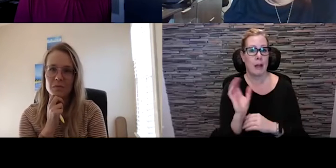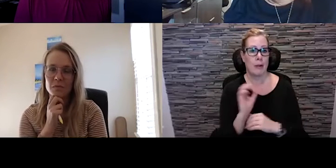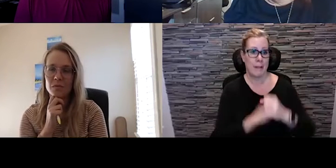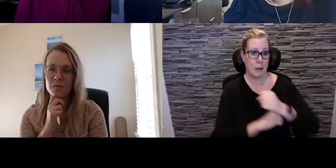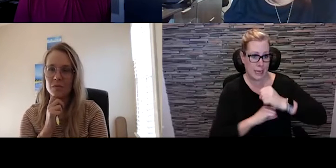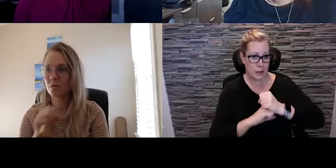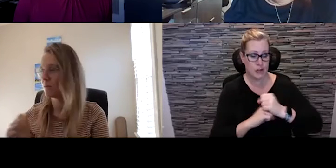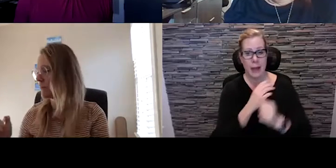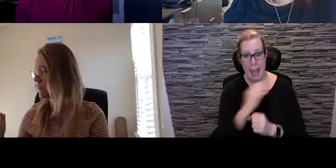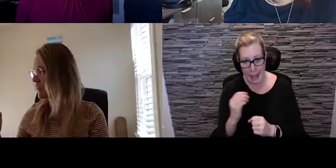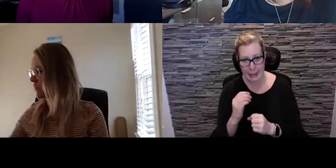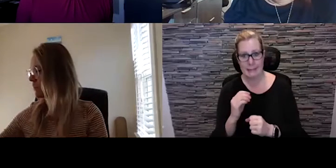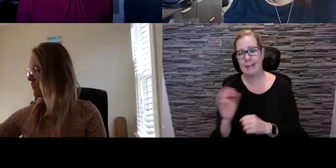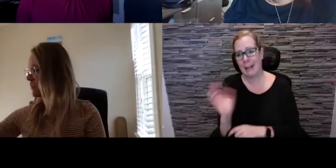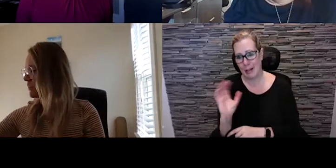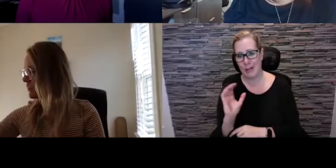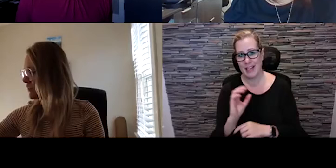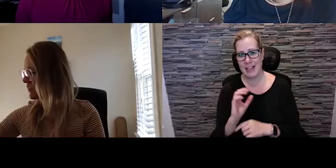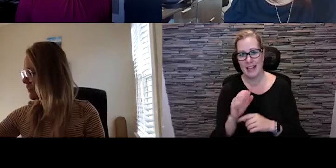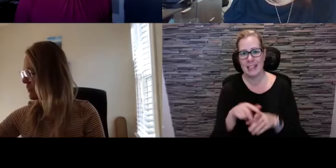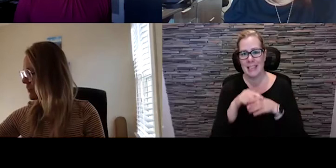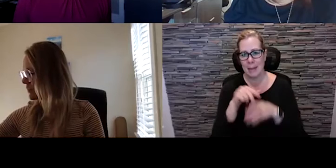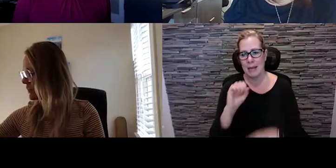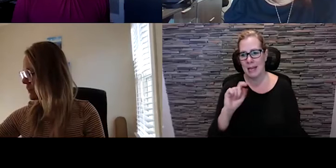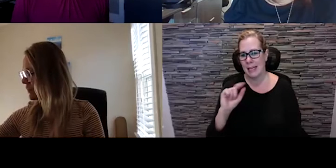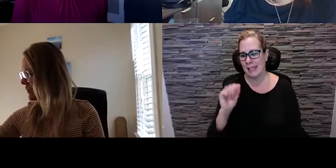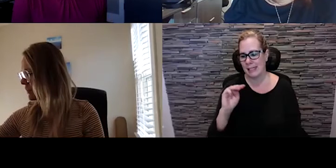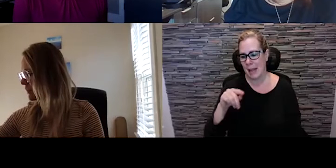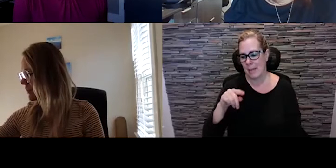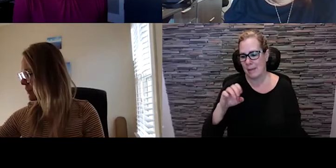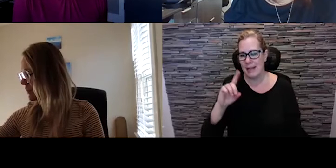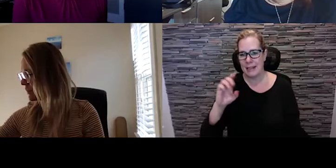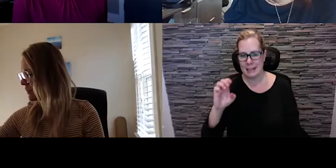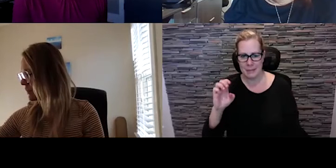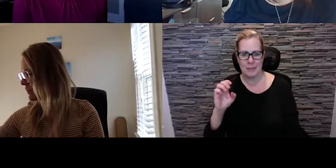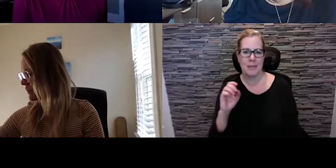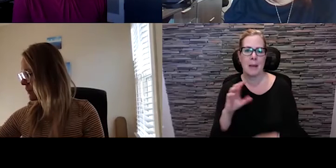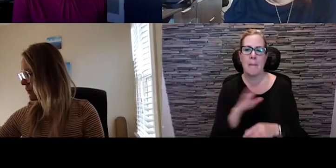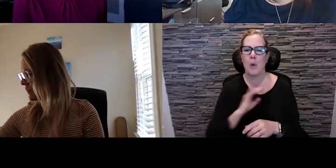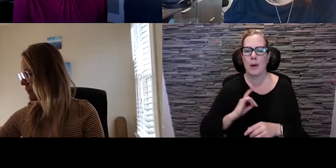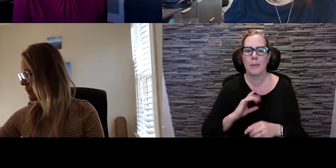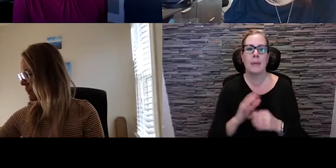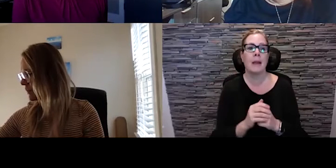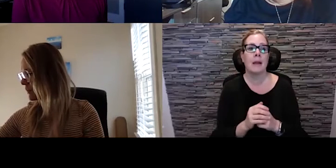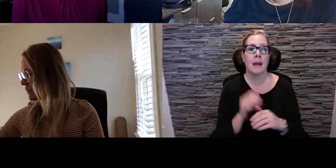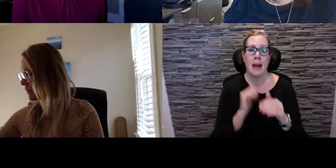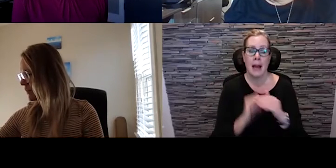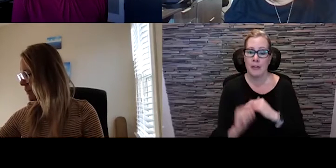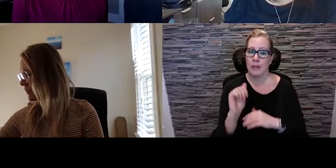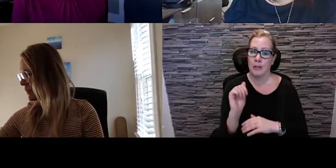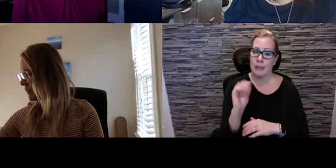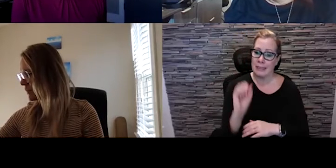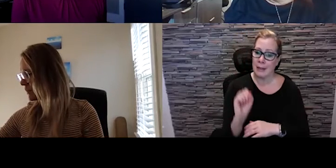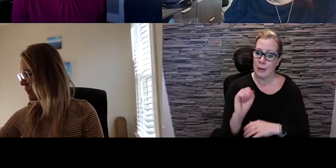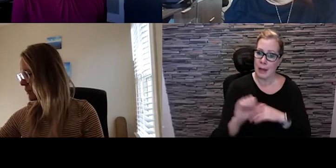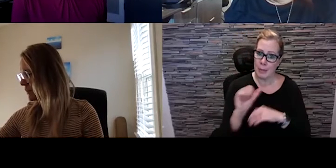Calgary Stampede. She's a founding member, board member of the Canadian Heritage Foundation Southern Alberta, and has served on